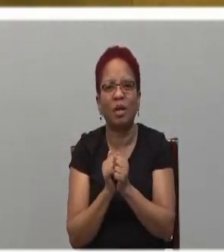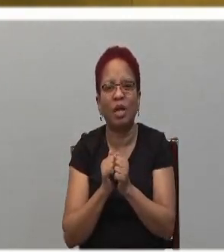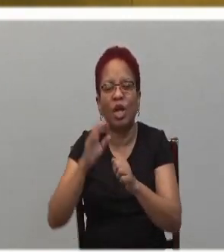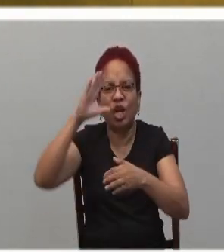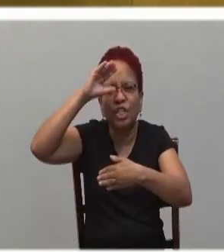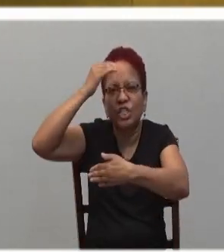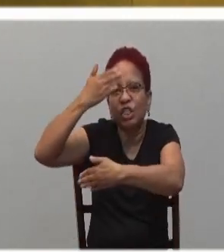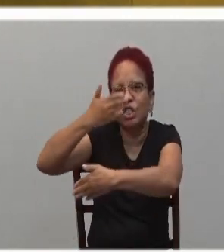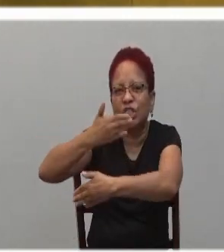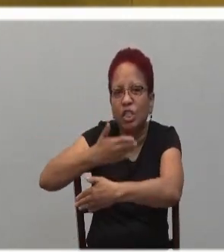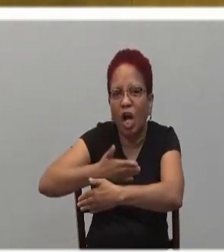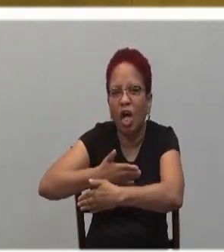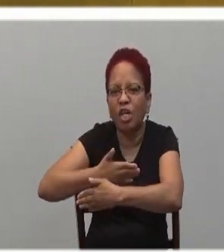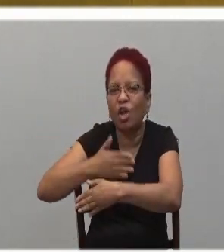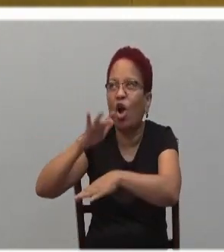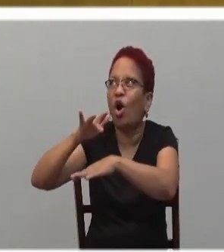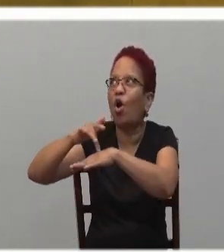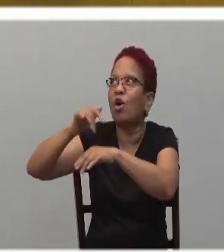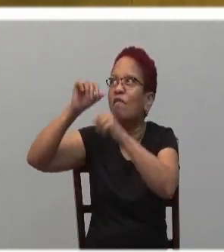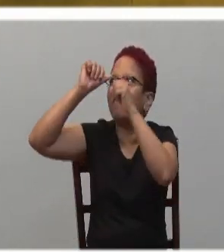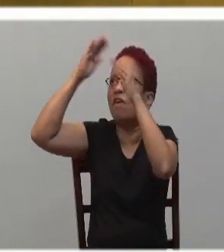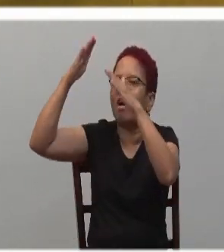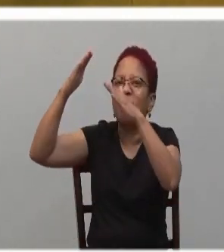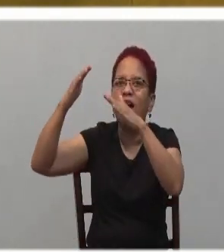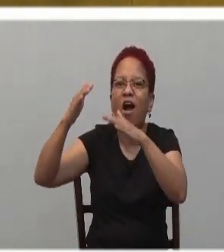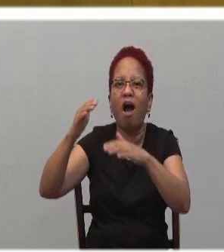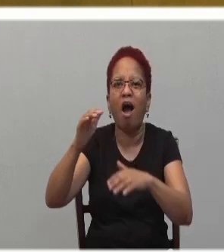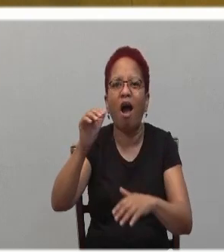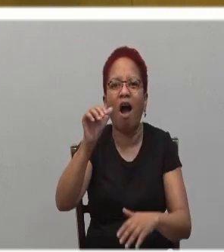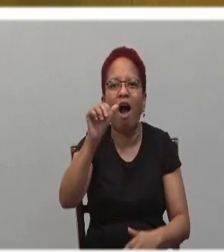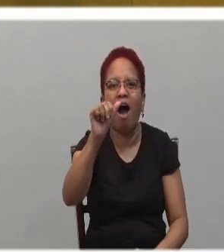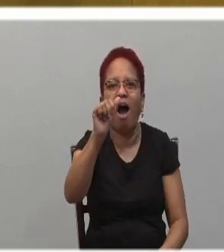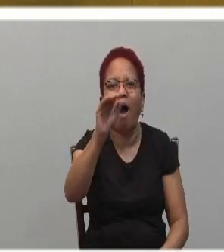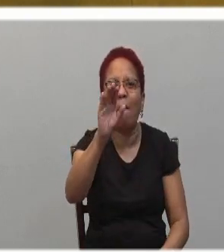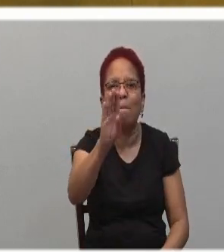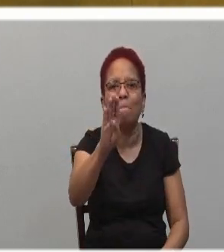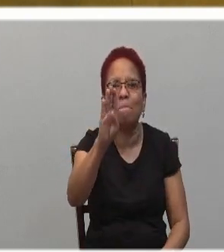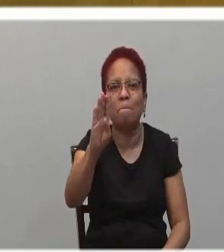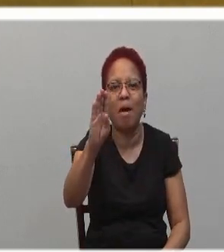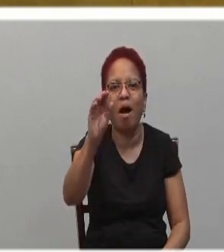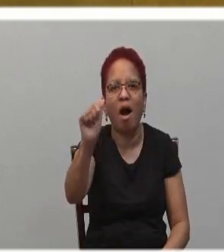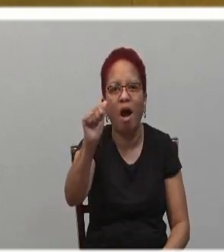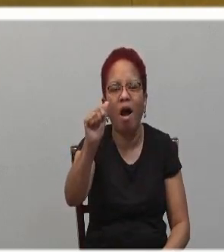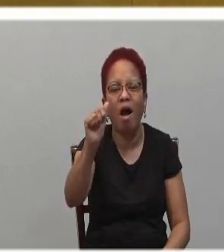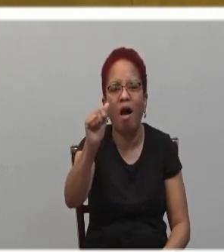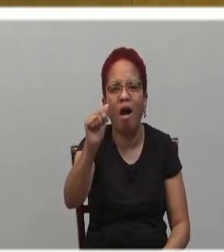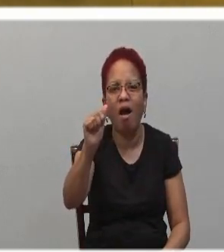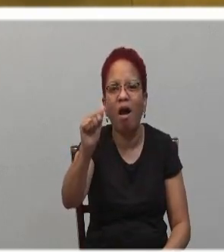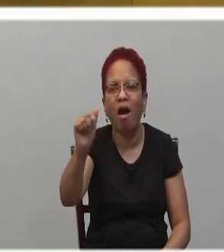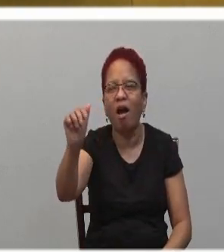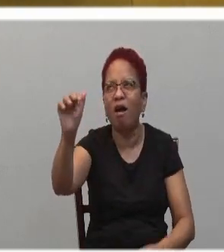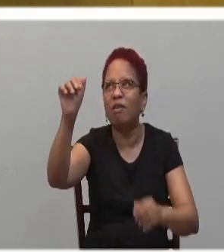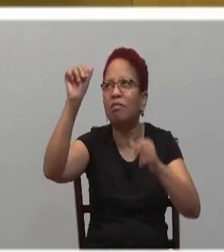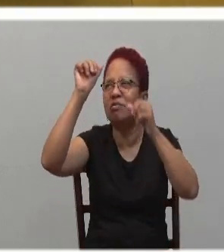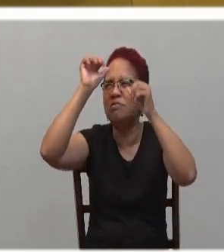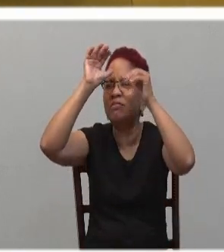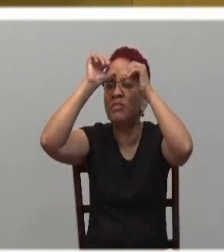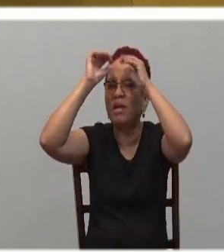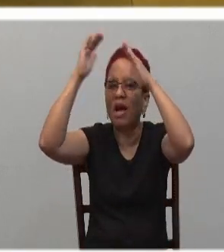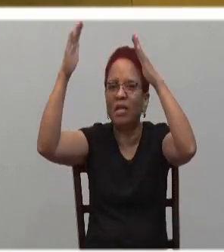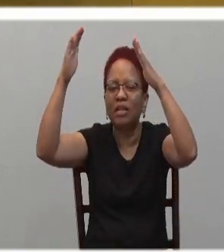calls the father Abba, Daddy. And the father calls the son